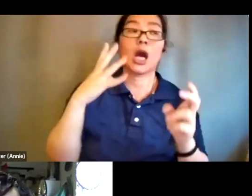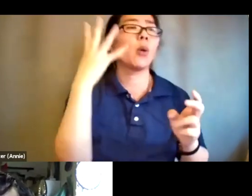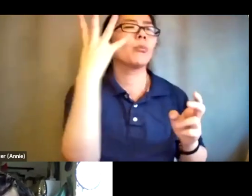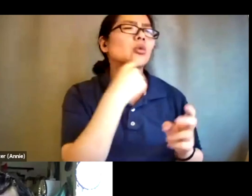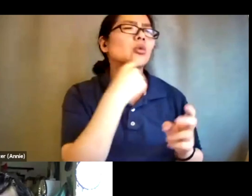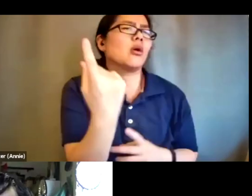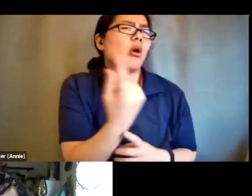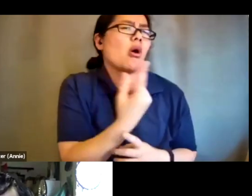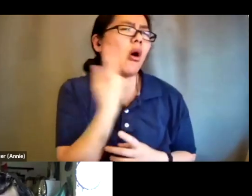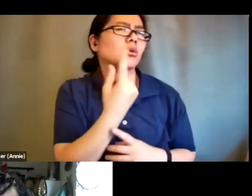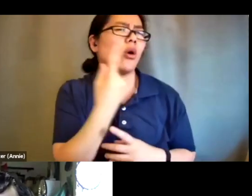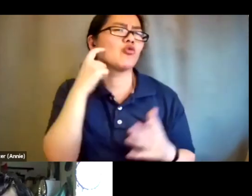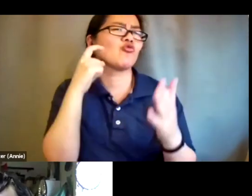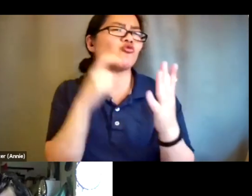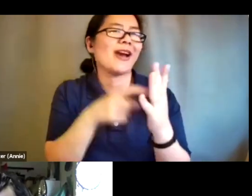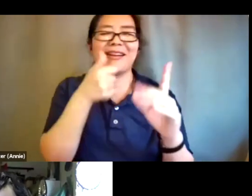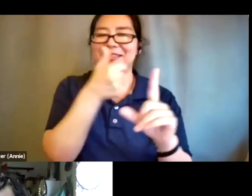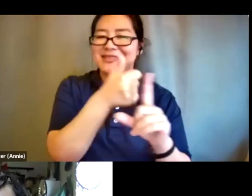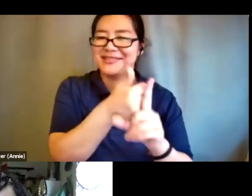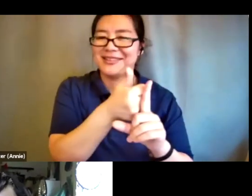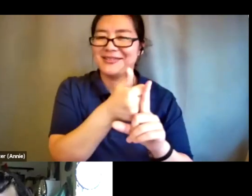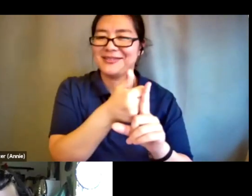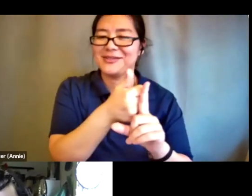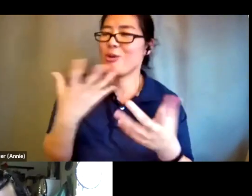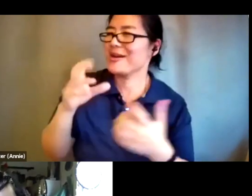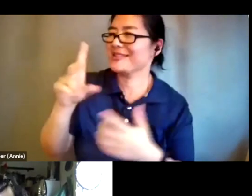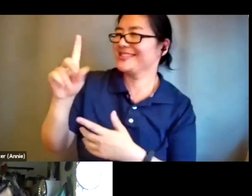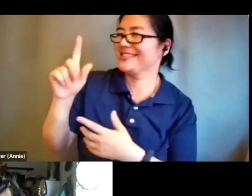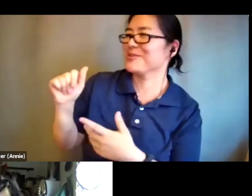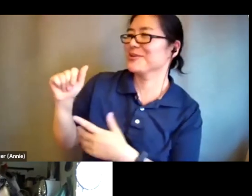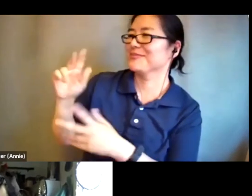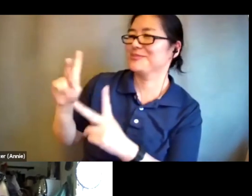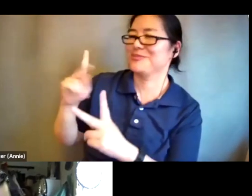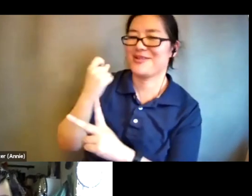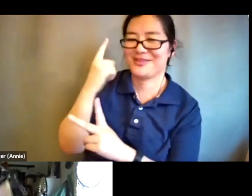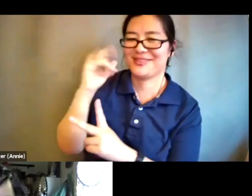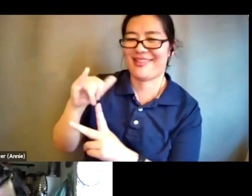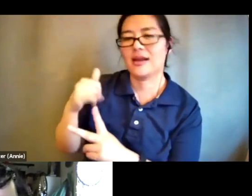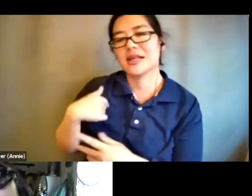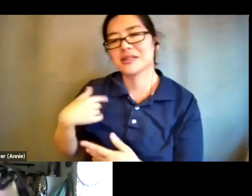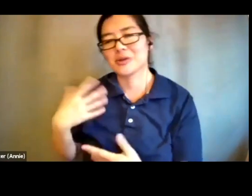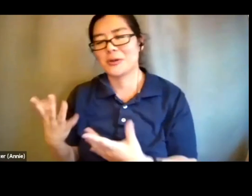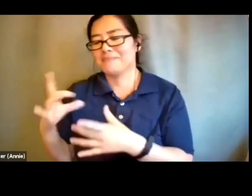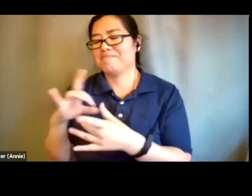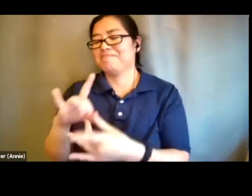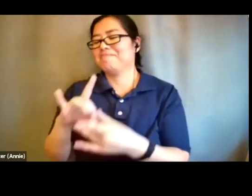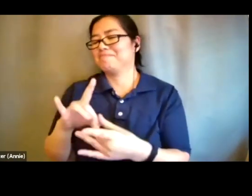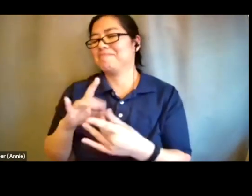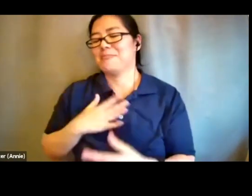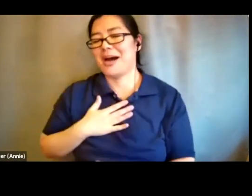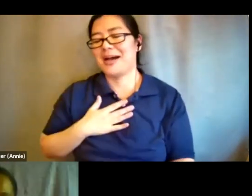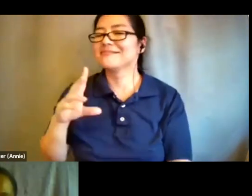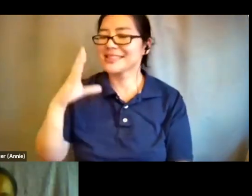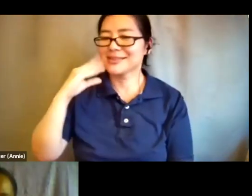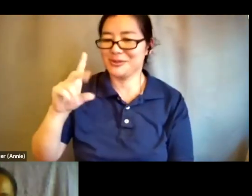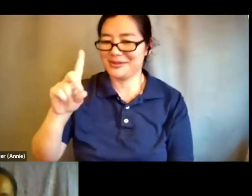to me in my disabled experience thank you so much nomi we have another um participant